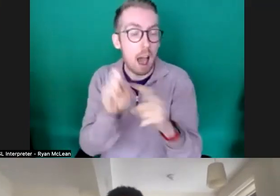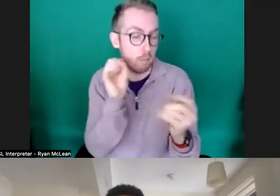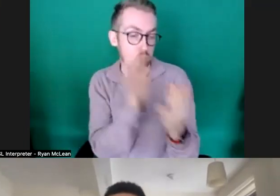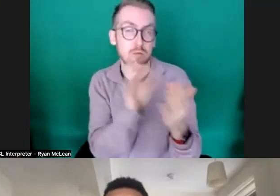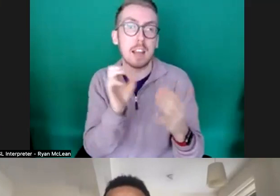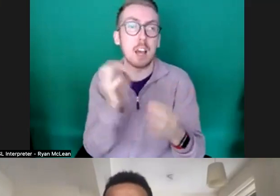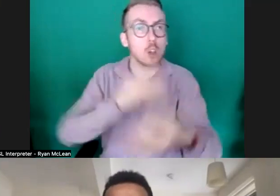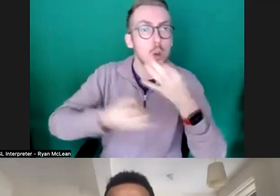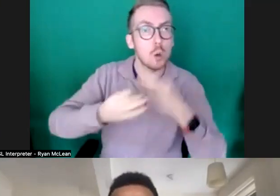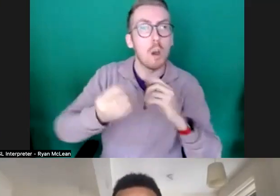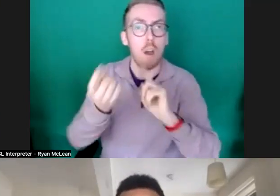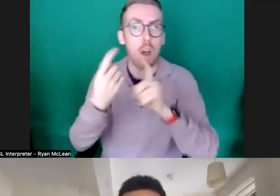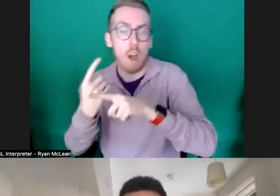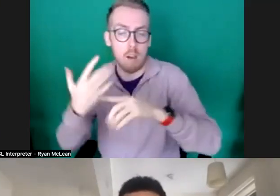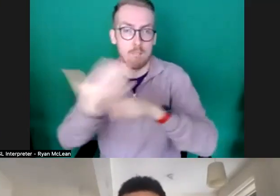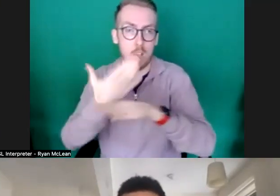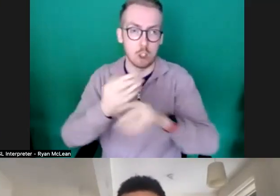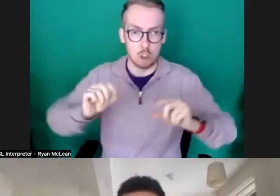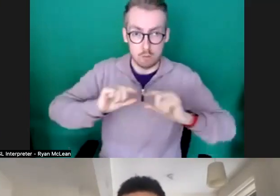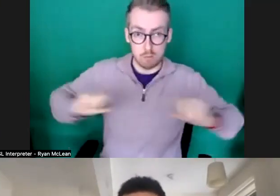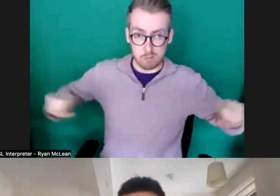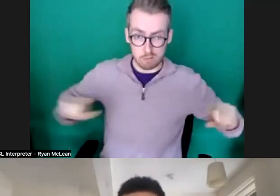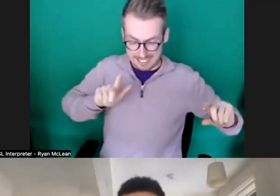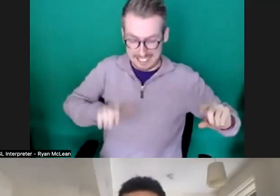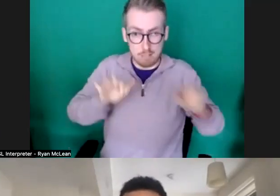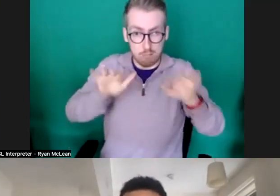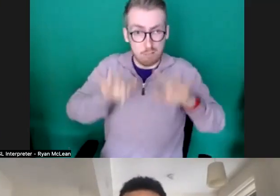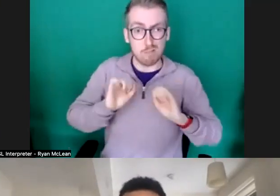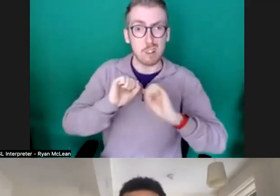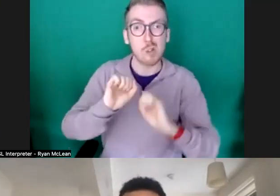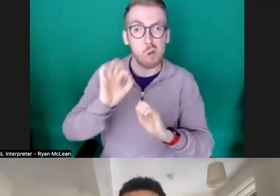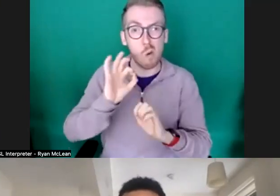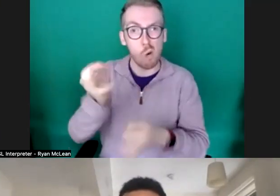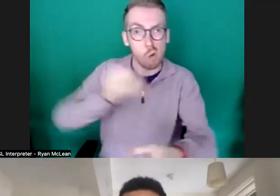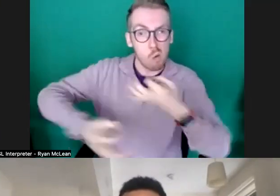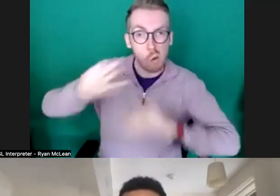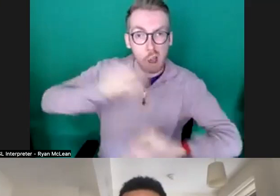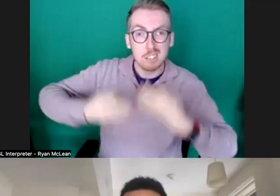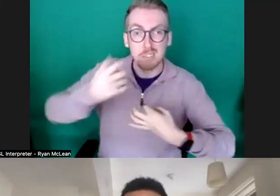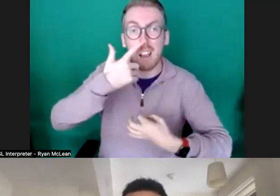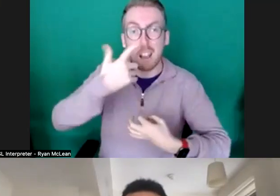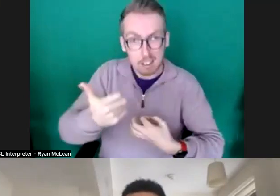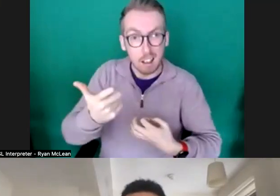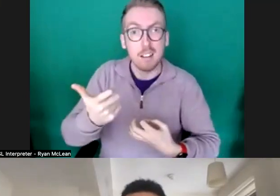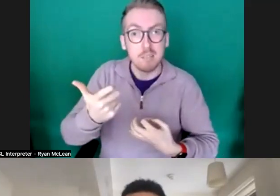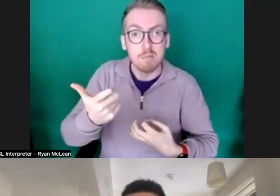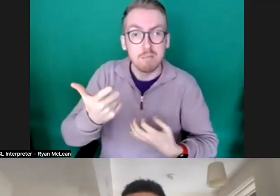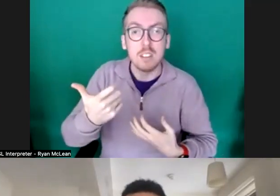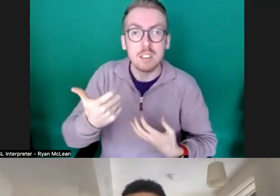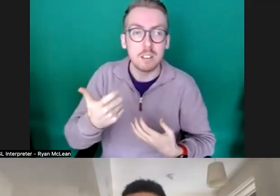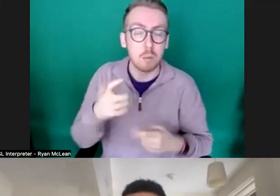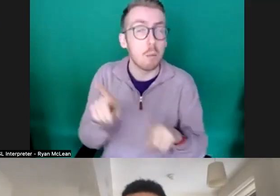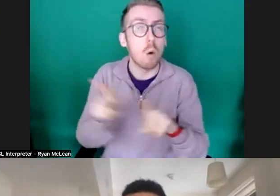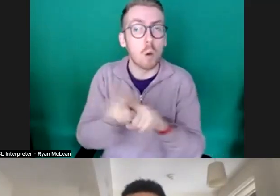function enabled so if you'd like to um type any kind of questions into that as well and we do also have the webinar